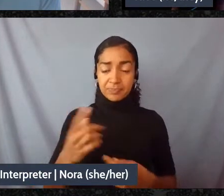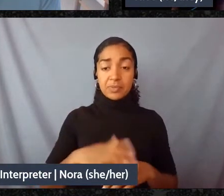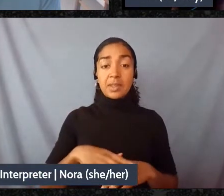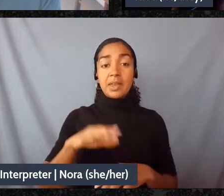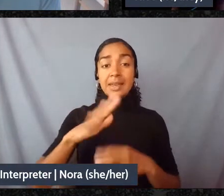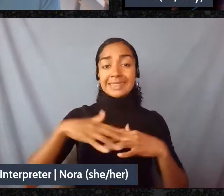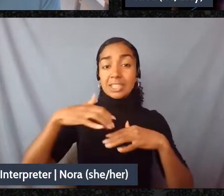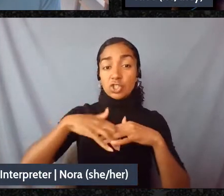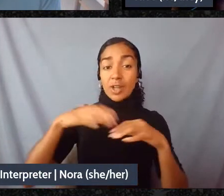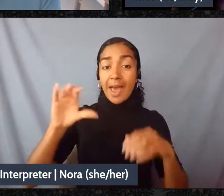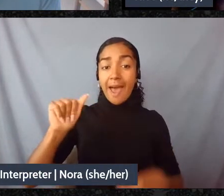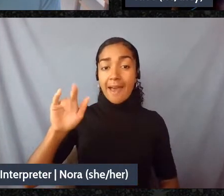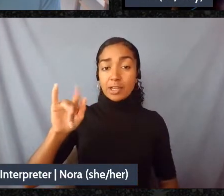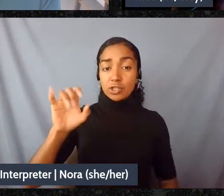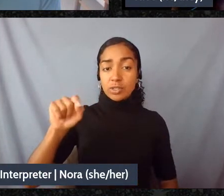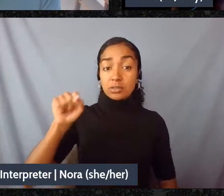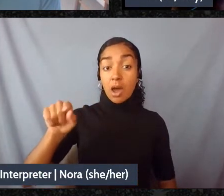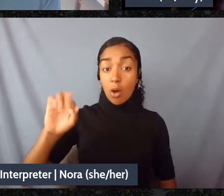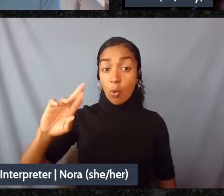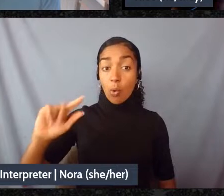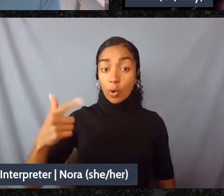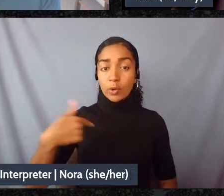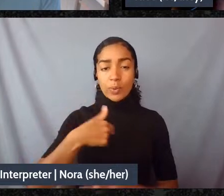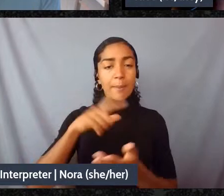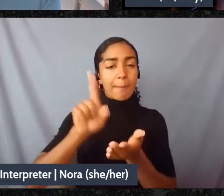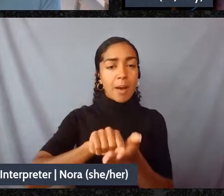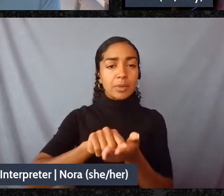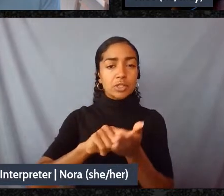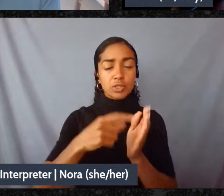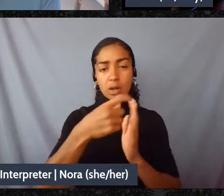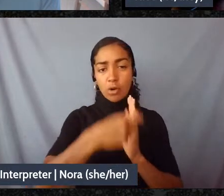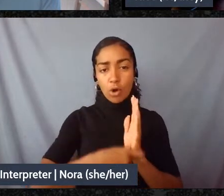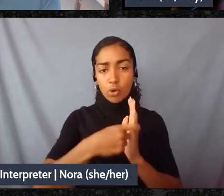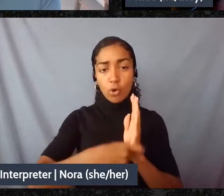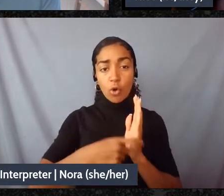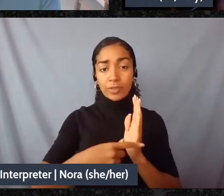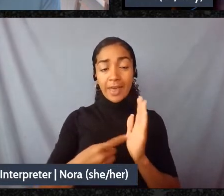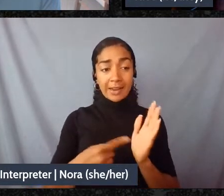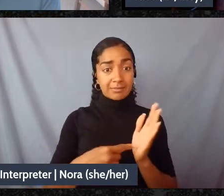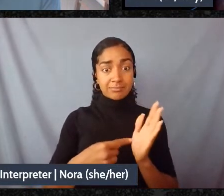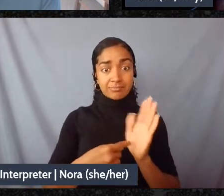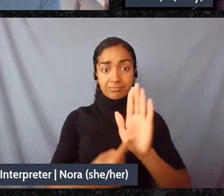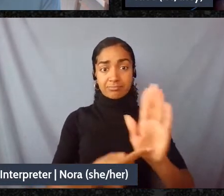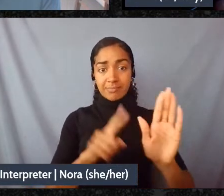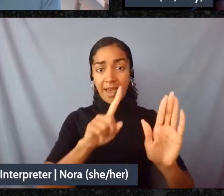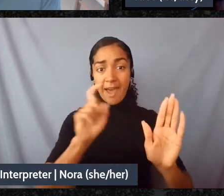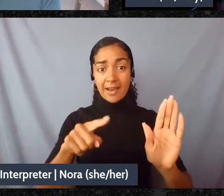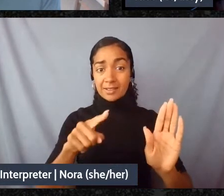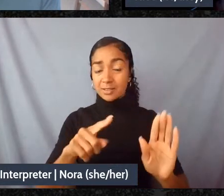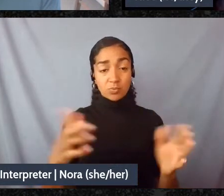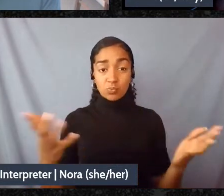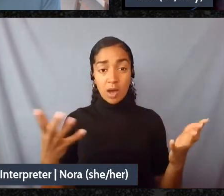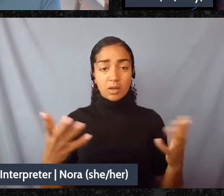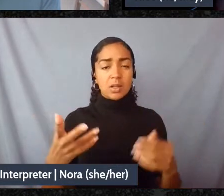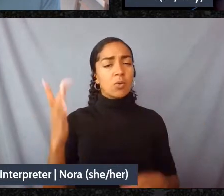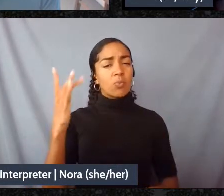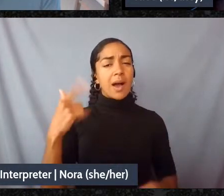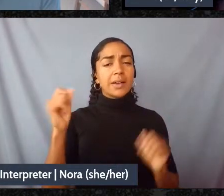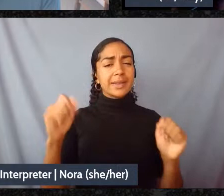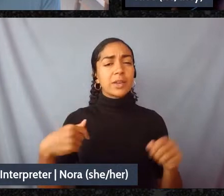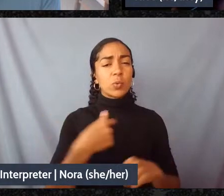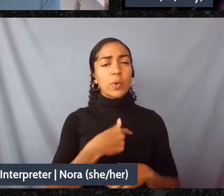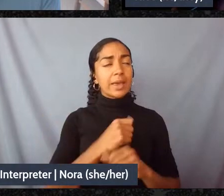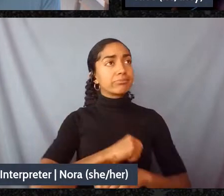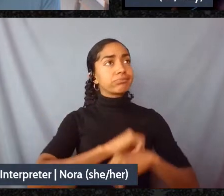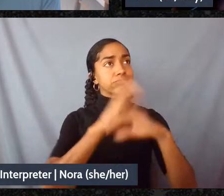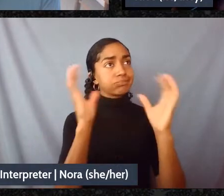.org published a piece that asked this simple question, why can we imagine the ending of the world yet not